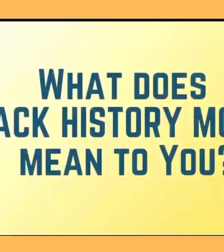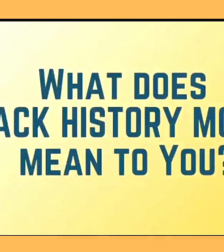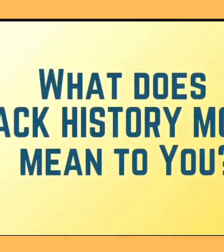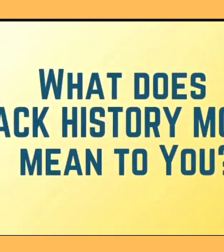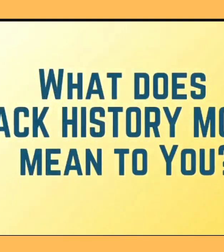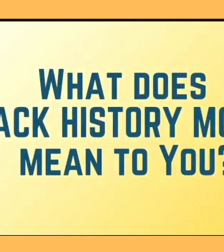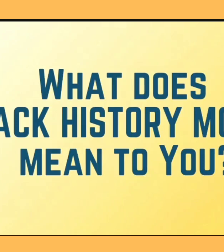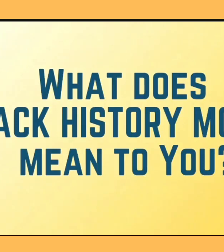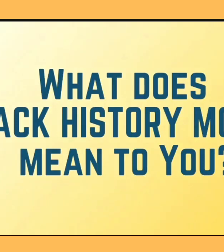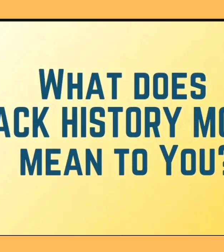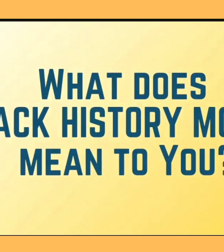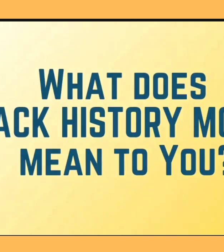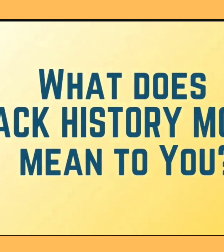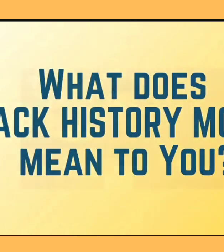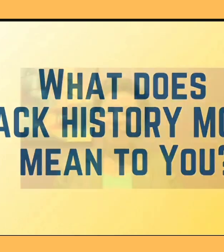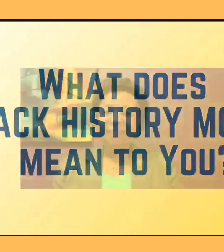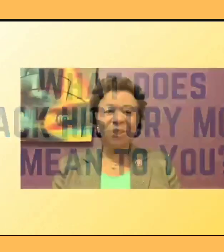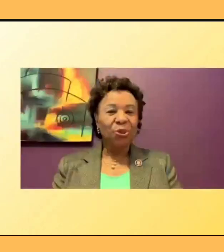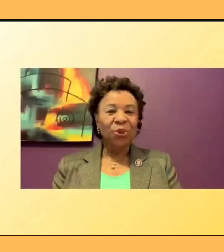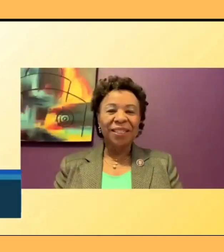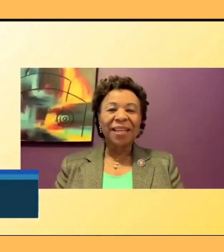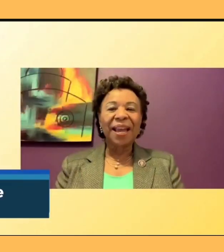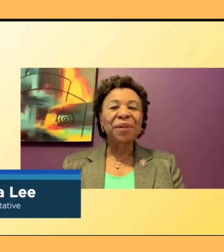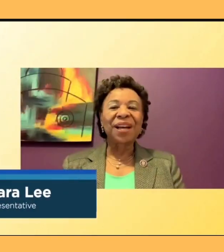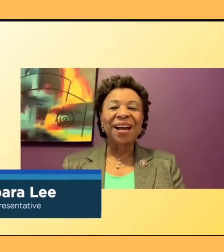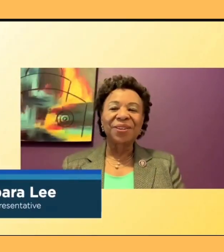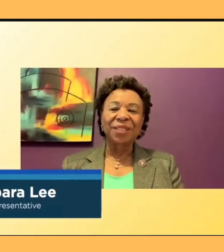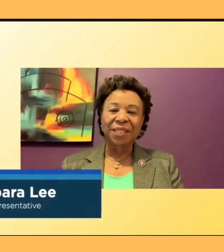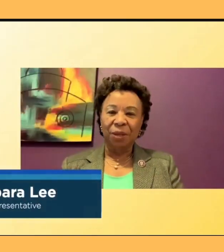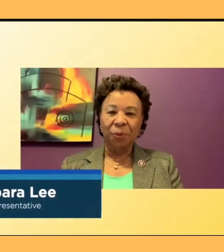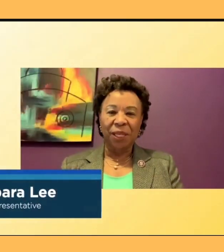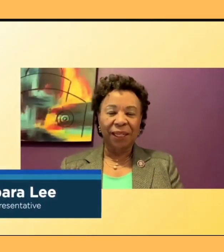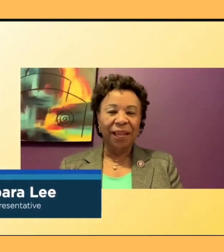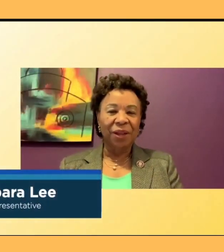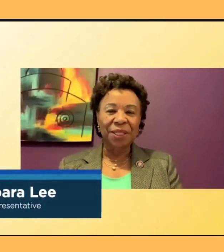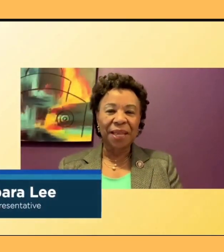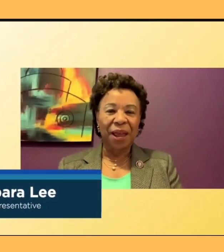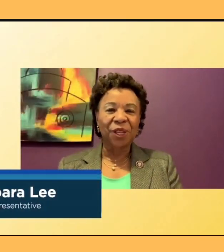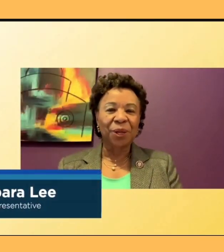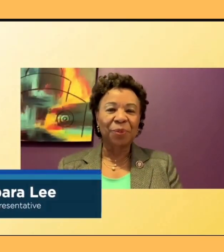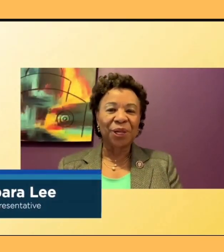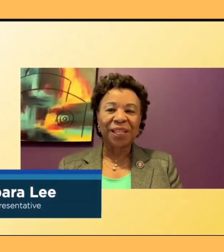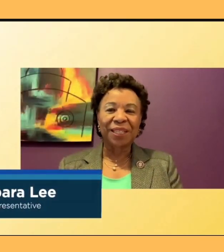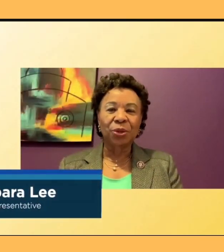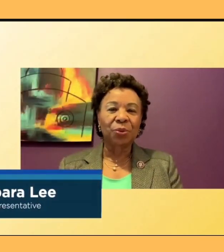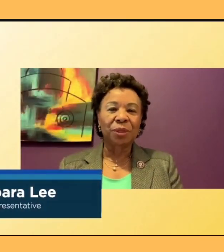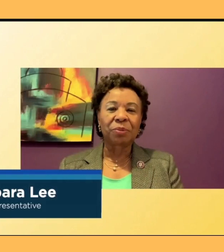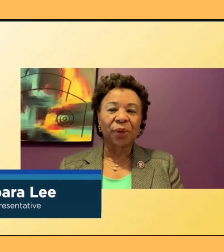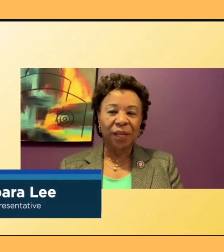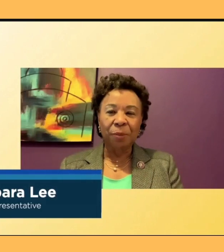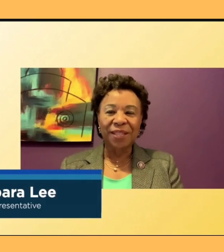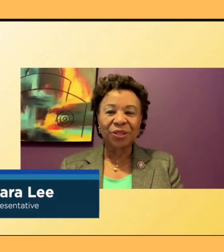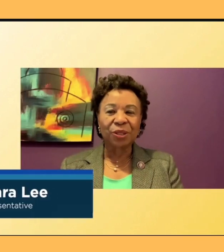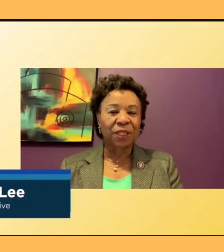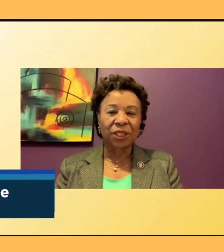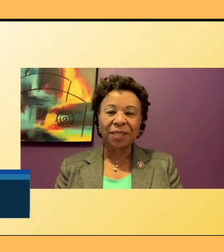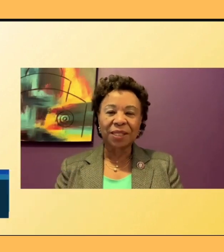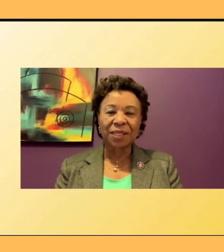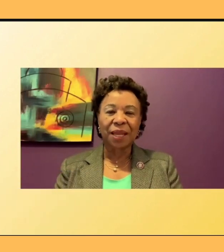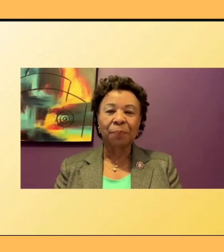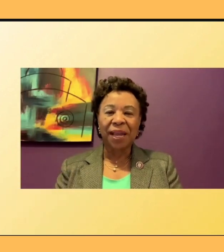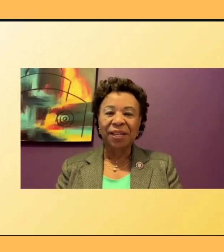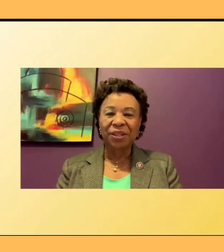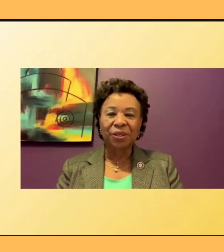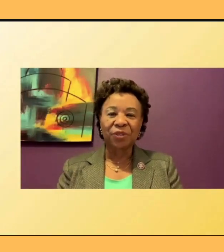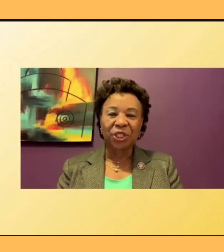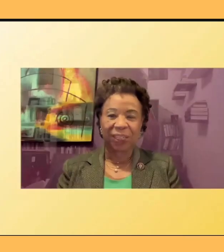It's truly a time to honor and celebrate the countless African Americans who were trailblazers for justice and pioneers for change. been thinking